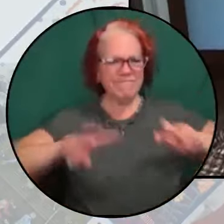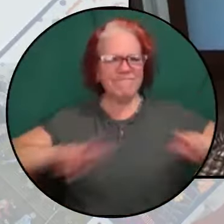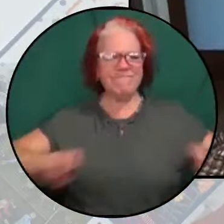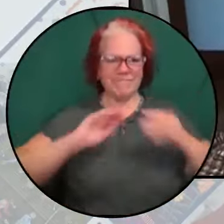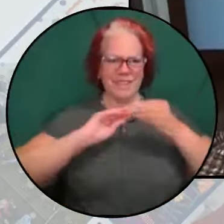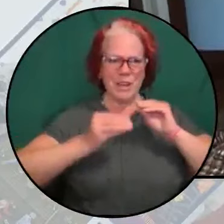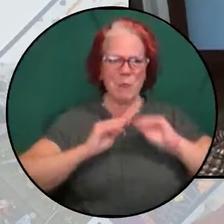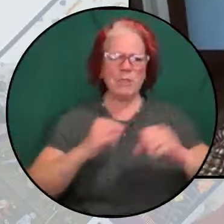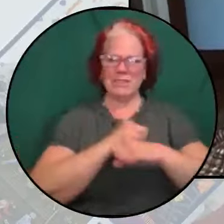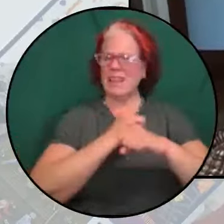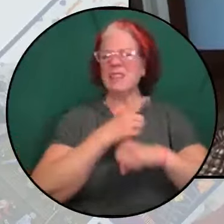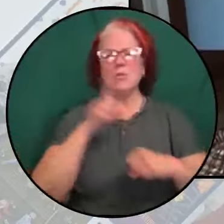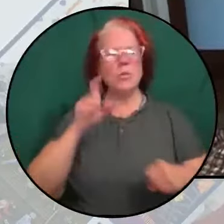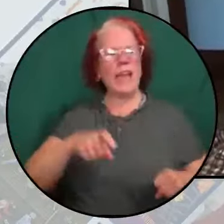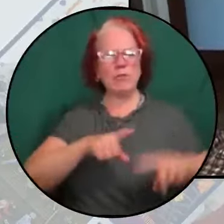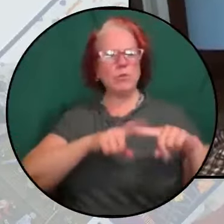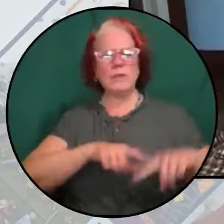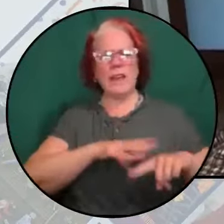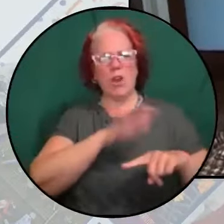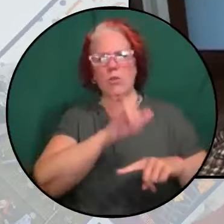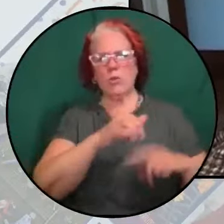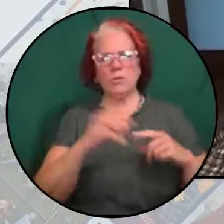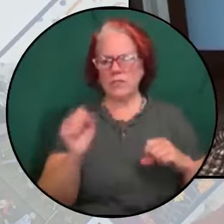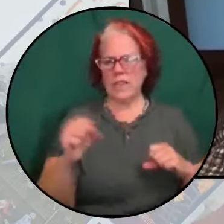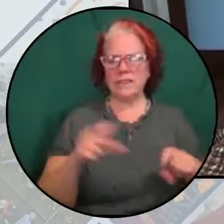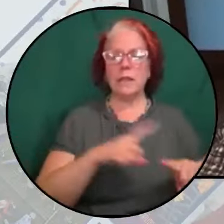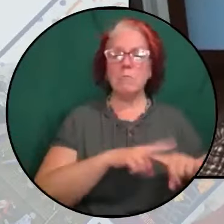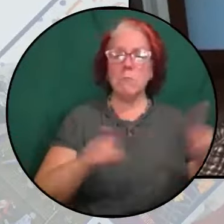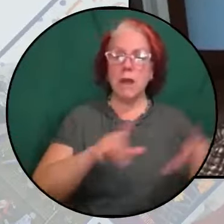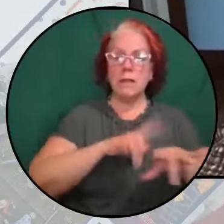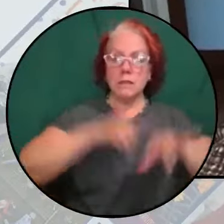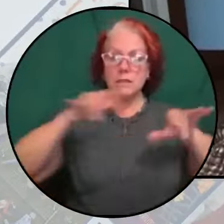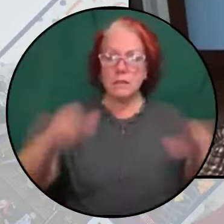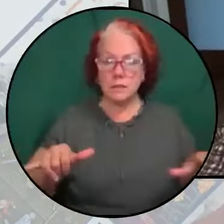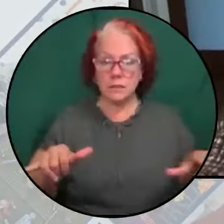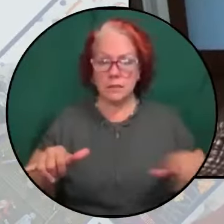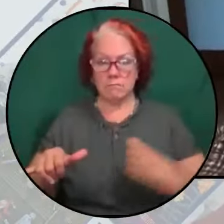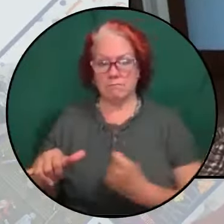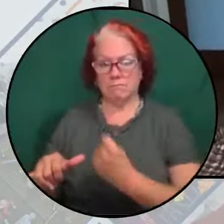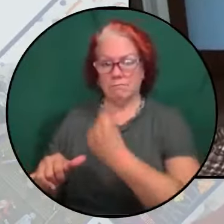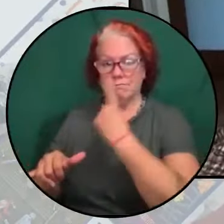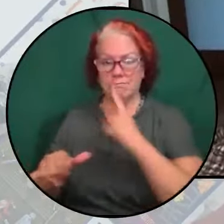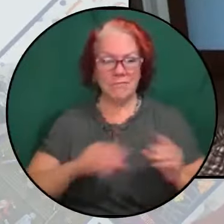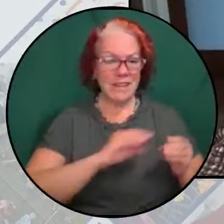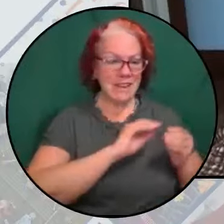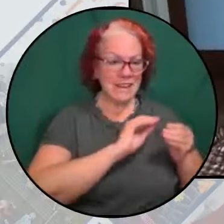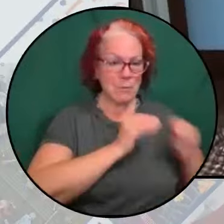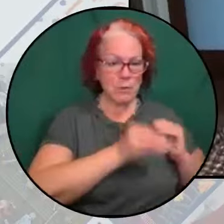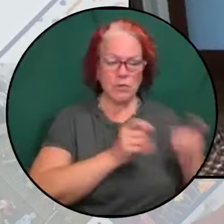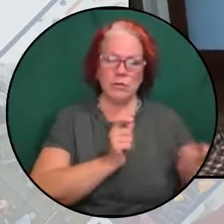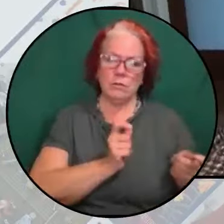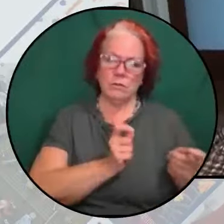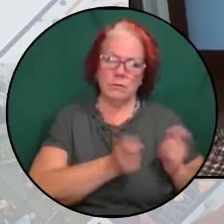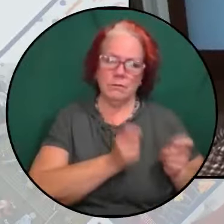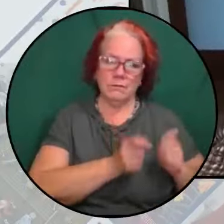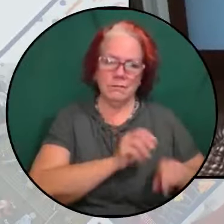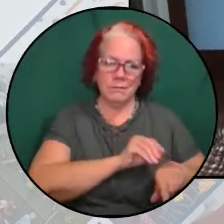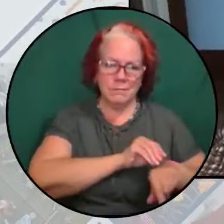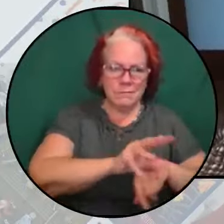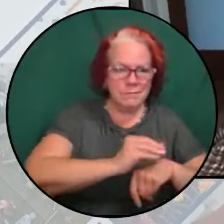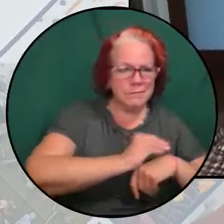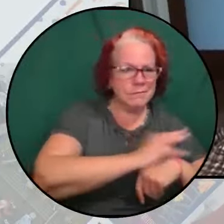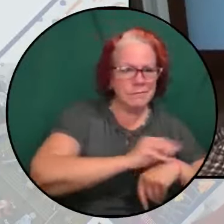We have to. But at the same time, we recognize that they are manipulated in ways that